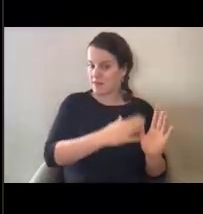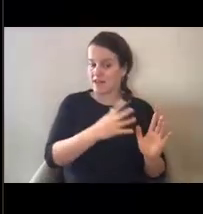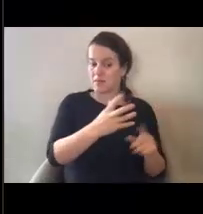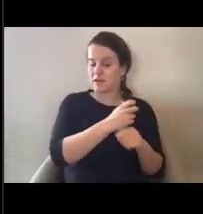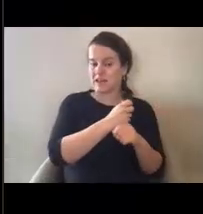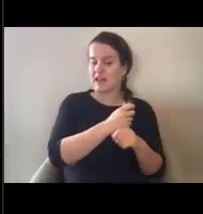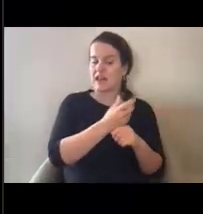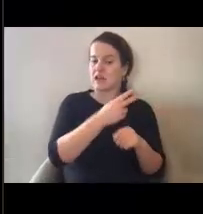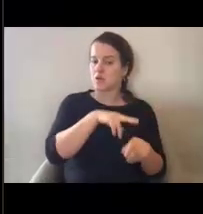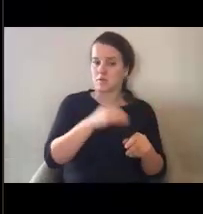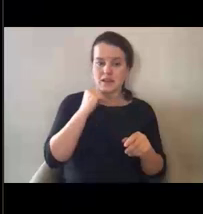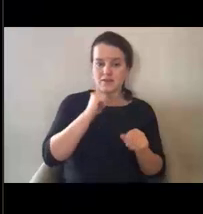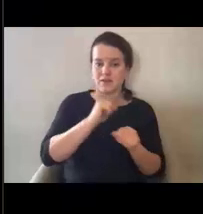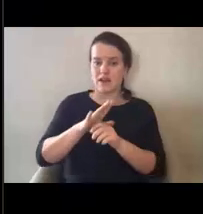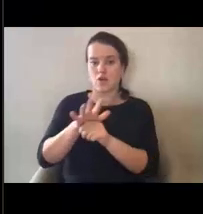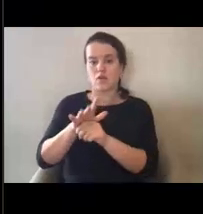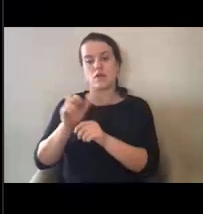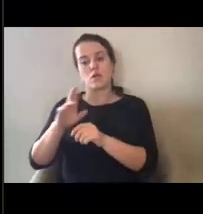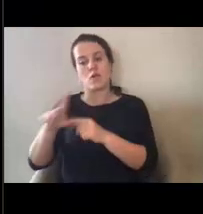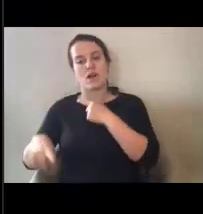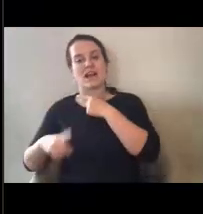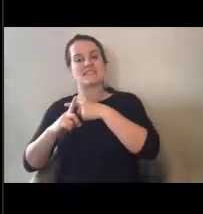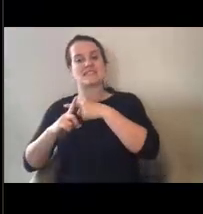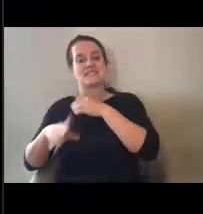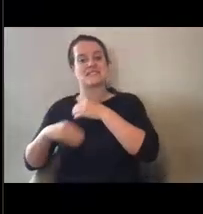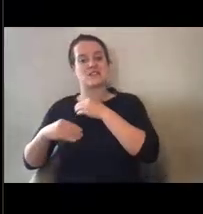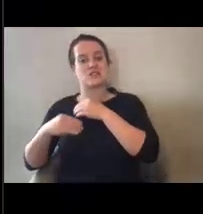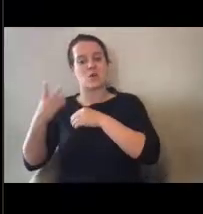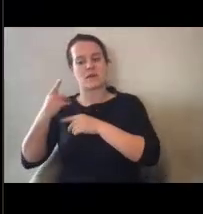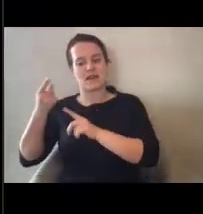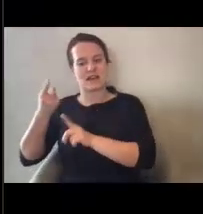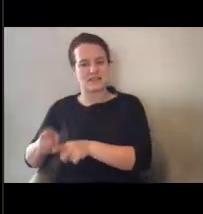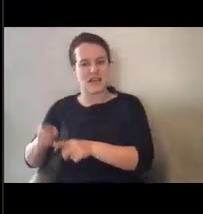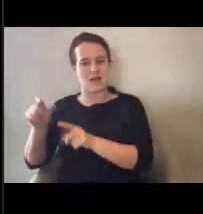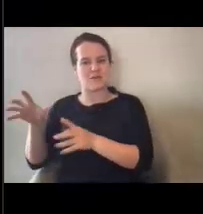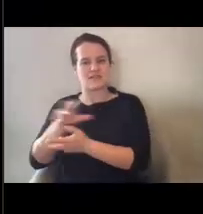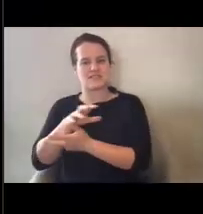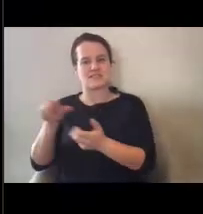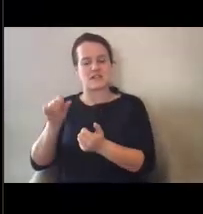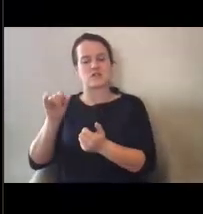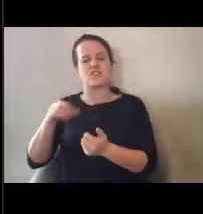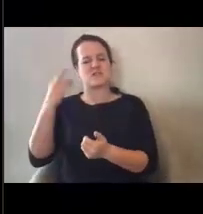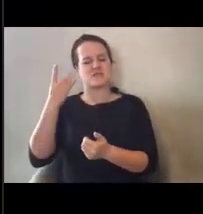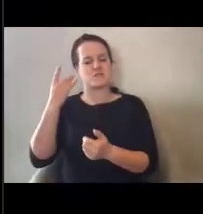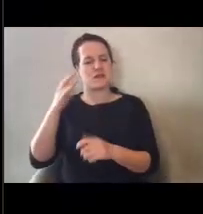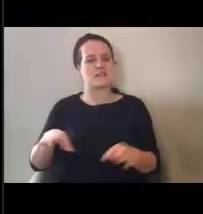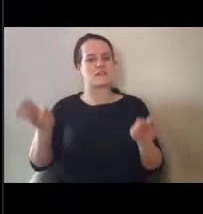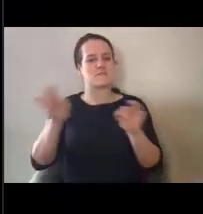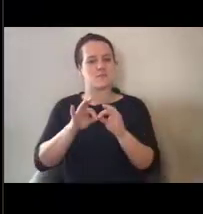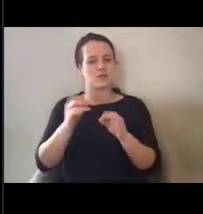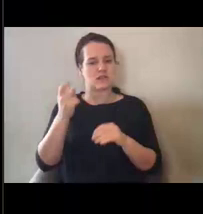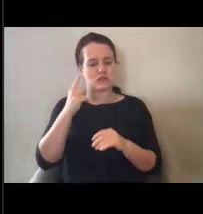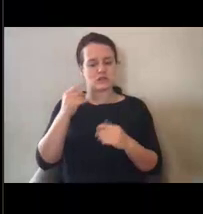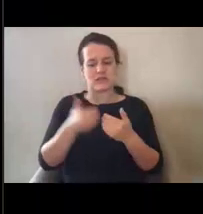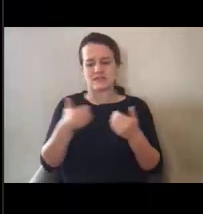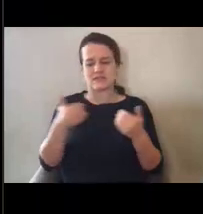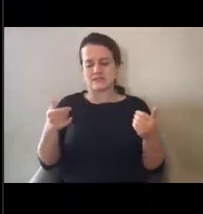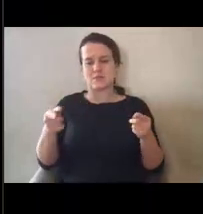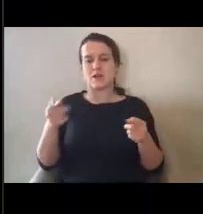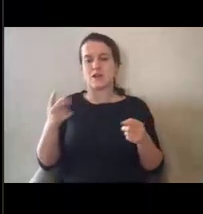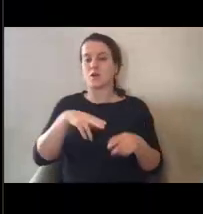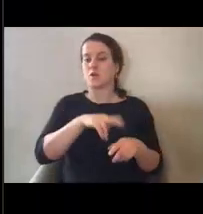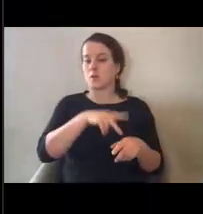it's an additional cost being incurred because of the disaster. And so that's why it's important to understand that, that our normal PA